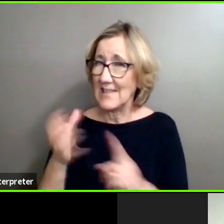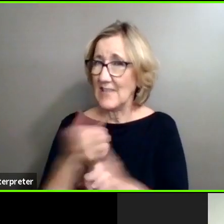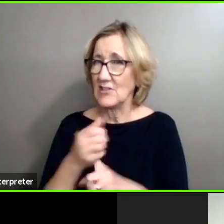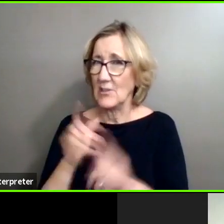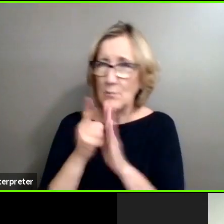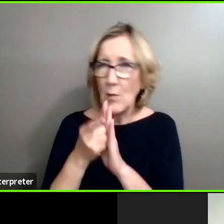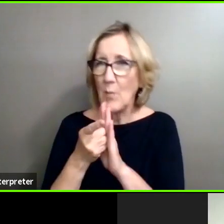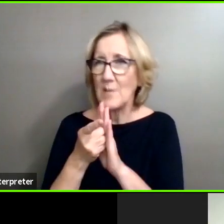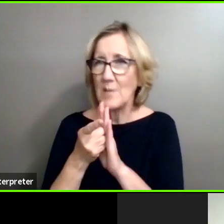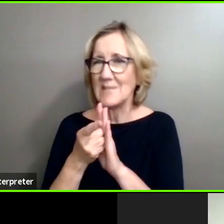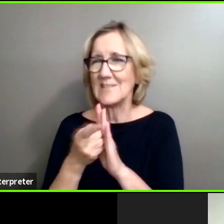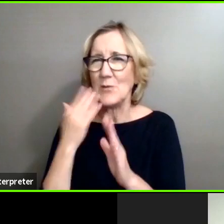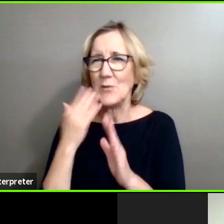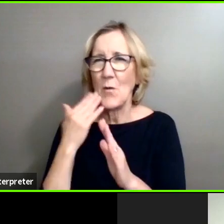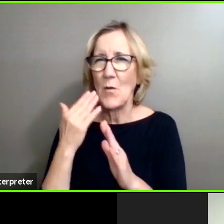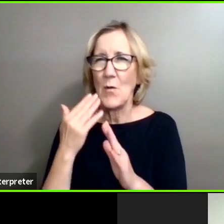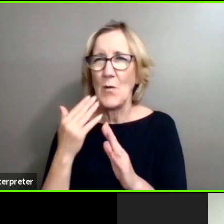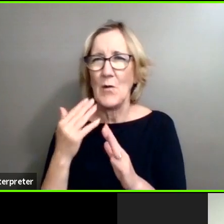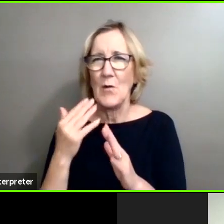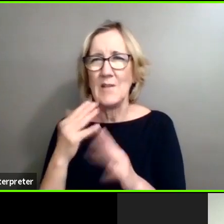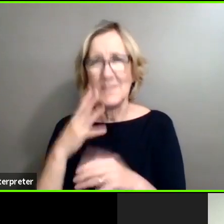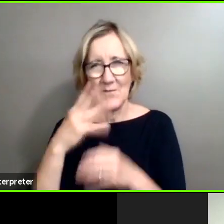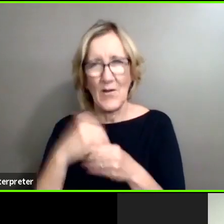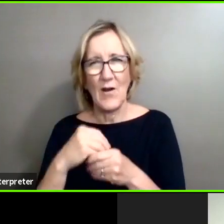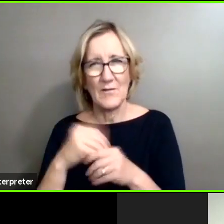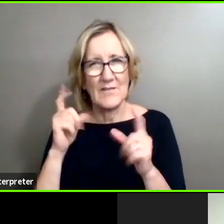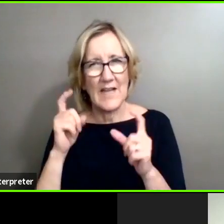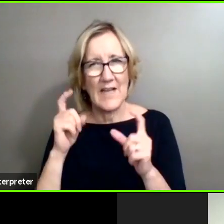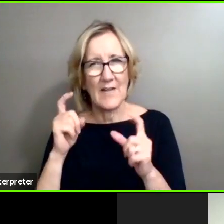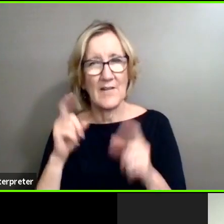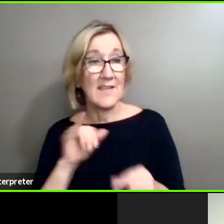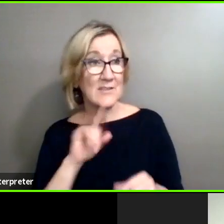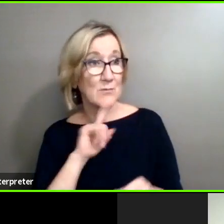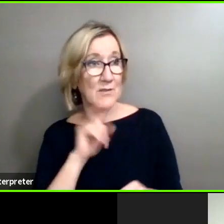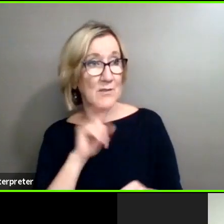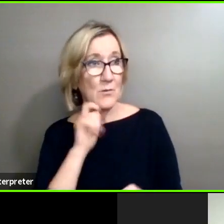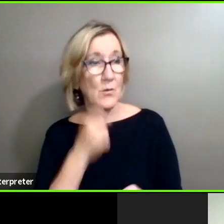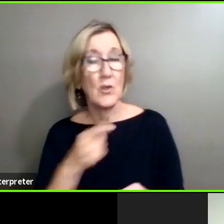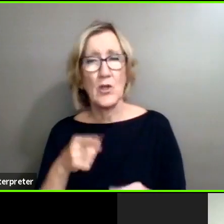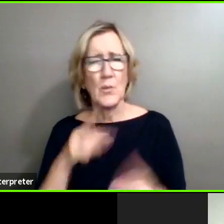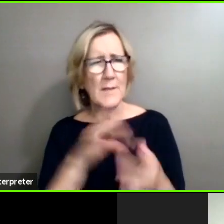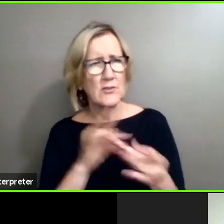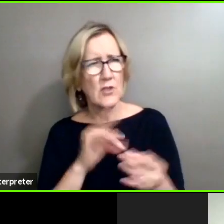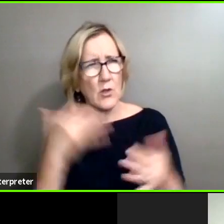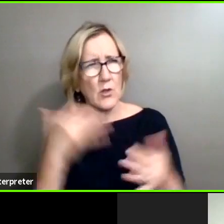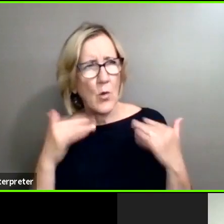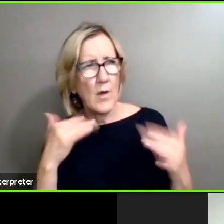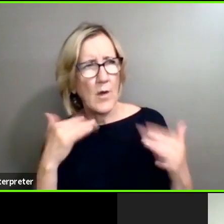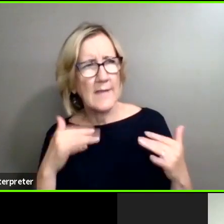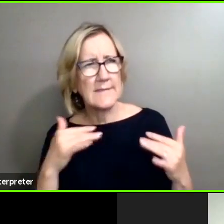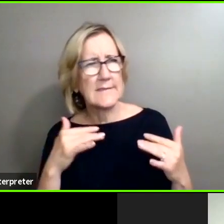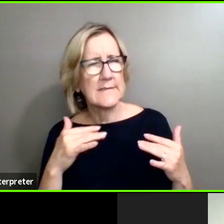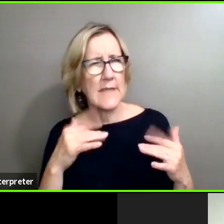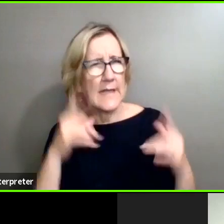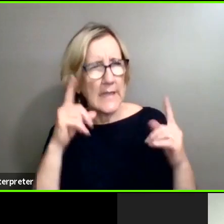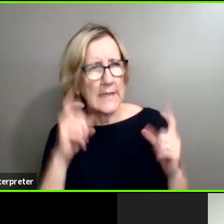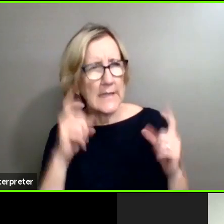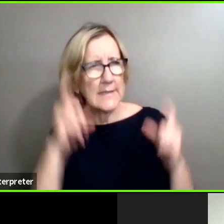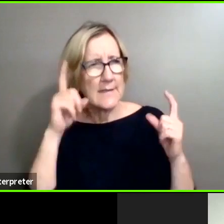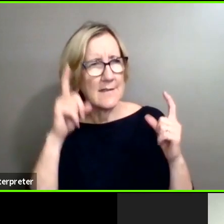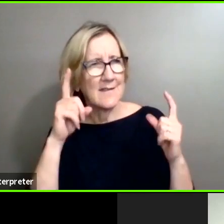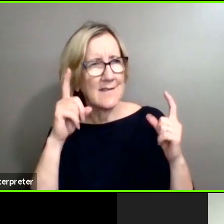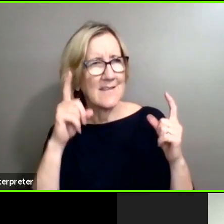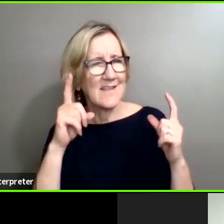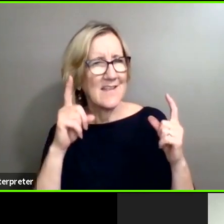of those moments is what got me into photography. That's super interesting. You mentioned the noise was like what kind of made it like, you know,